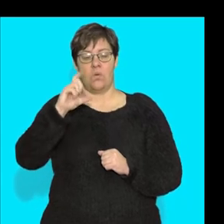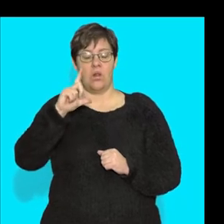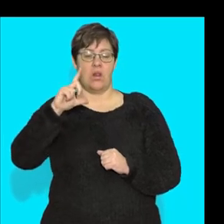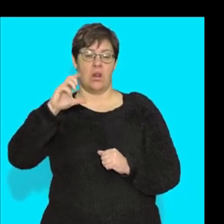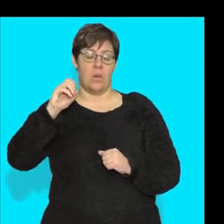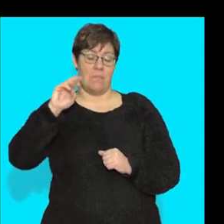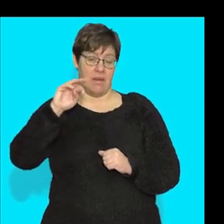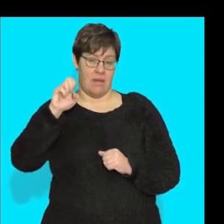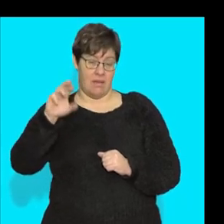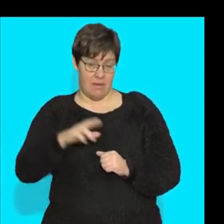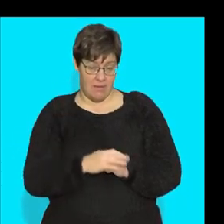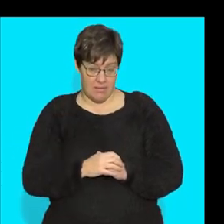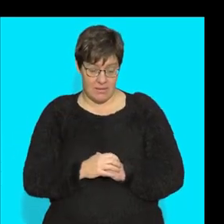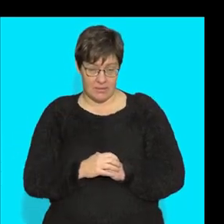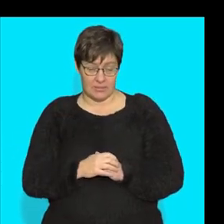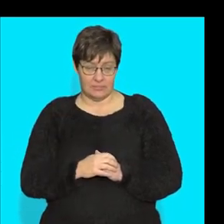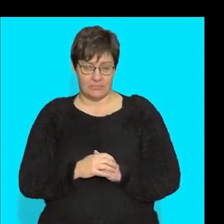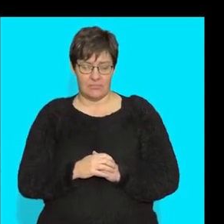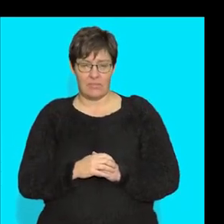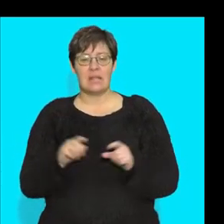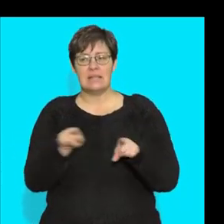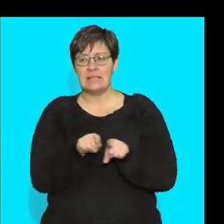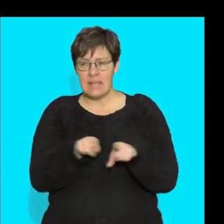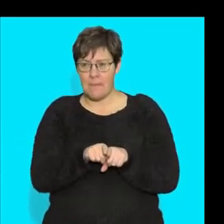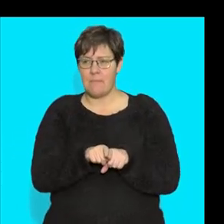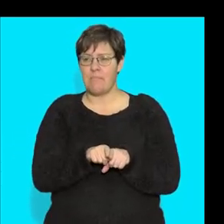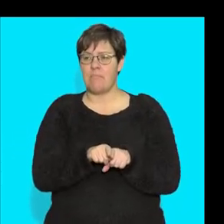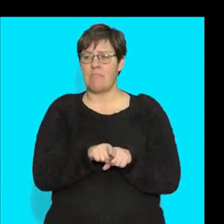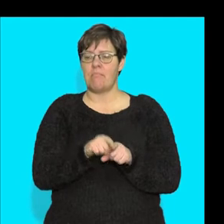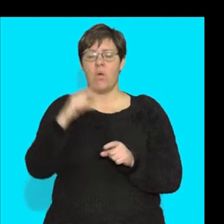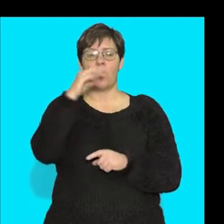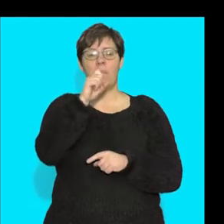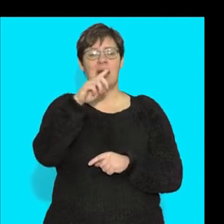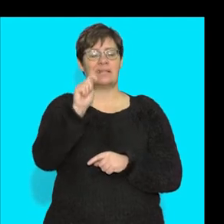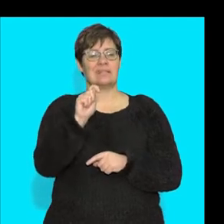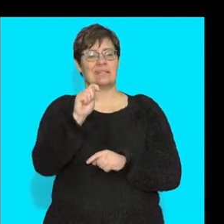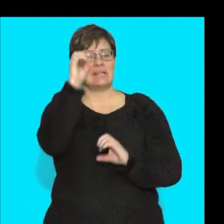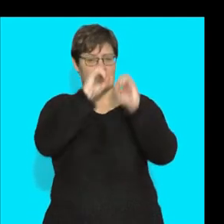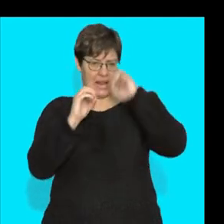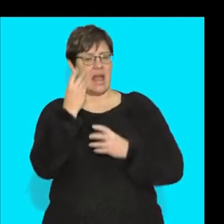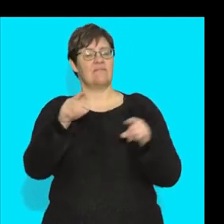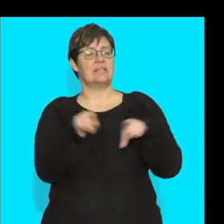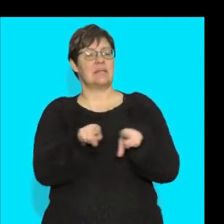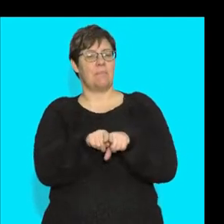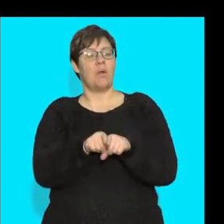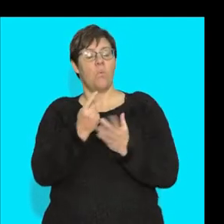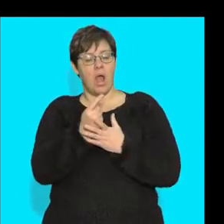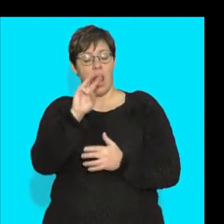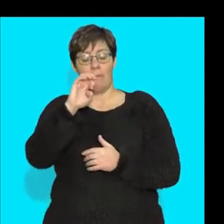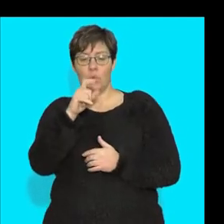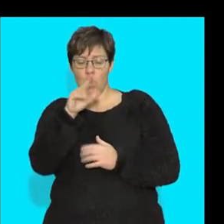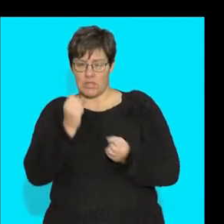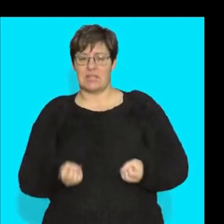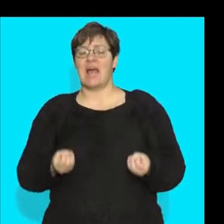Now, they also have goblet cells because they're also going to produce mucus,